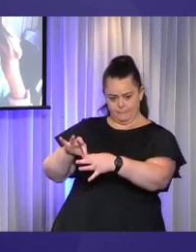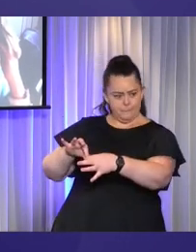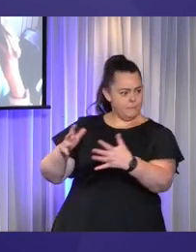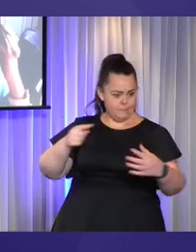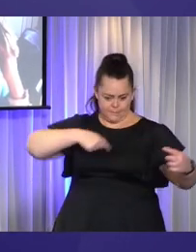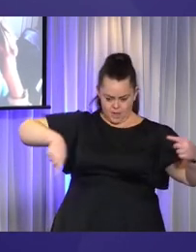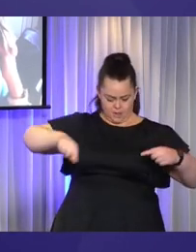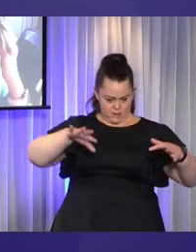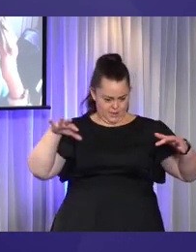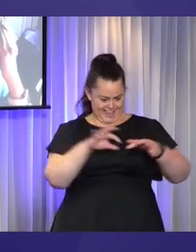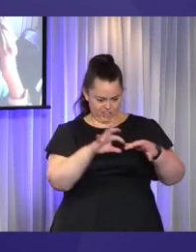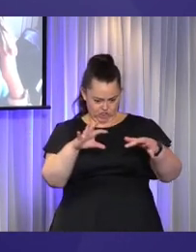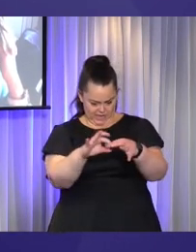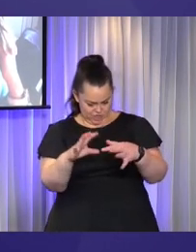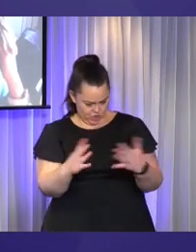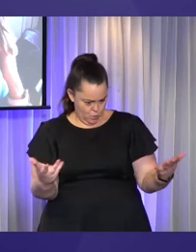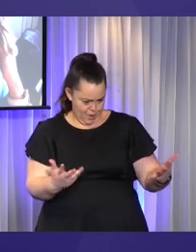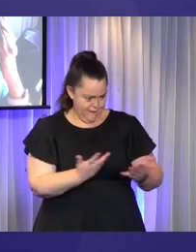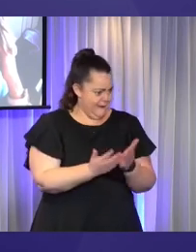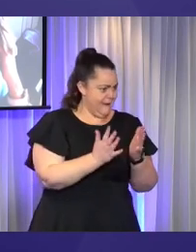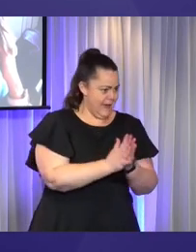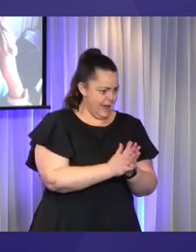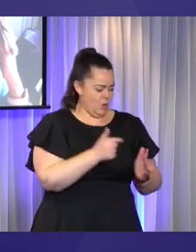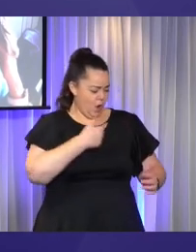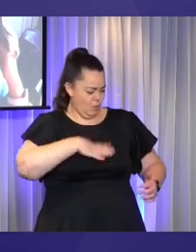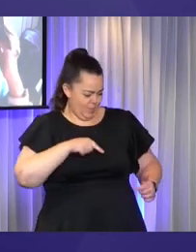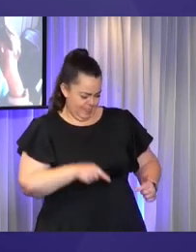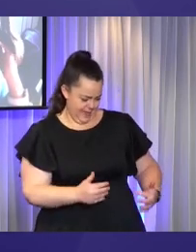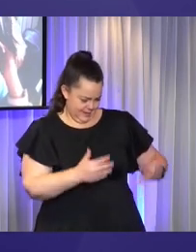about how we can both be supported to thrive.